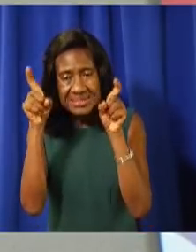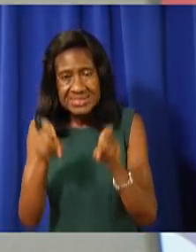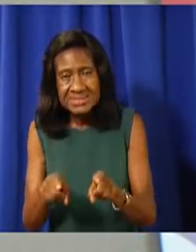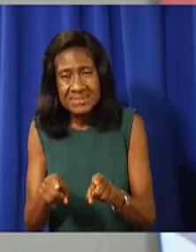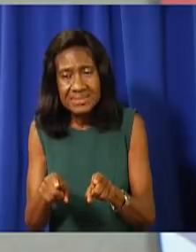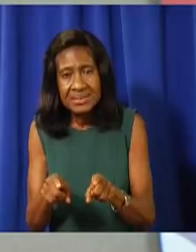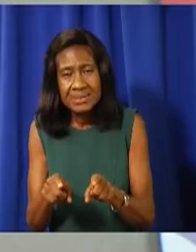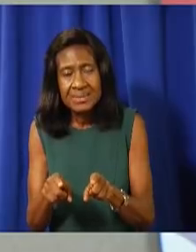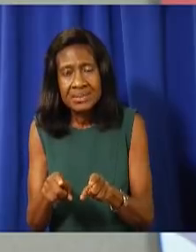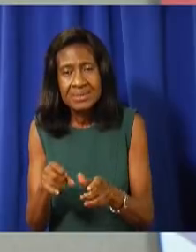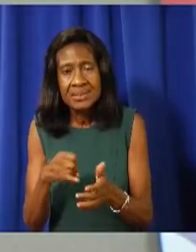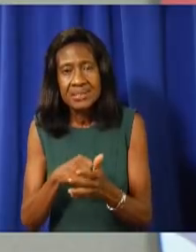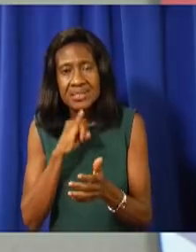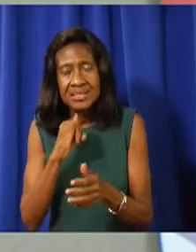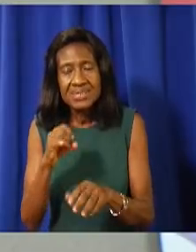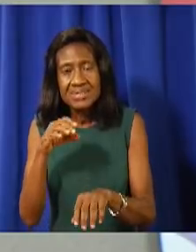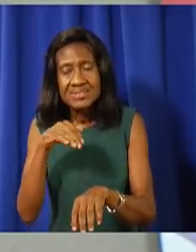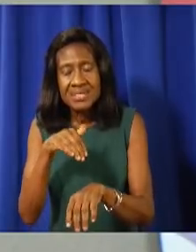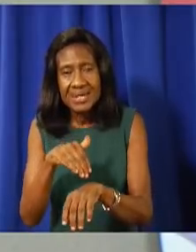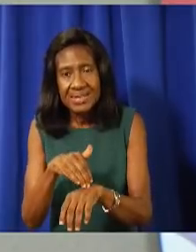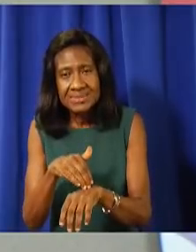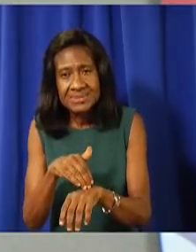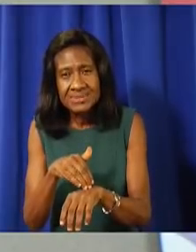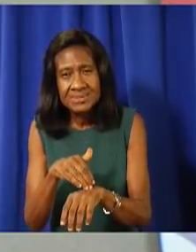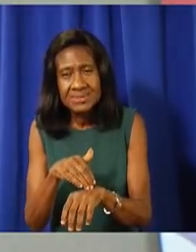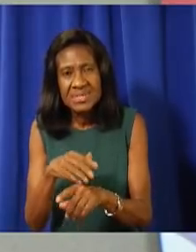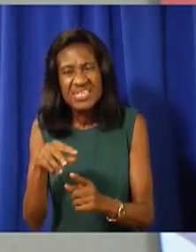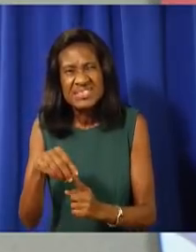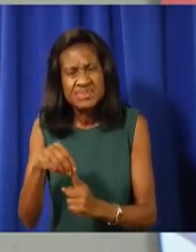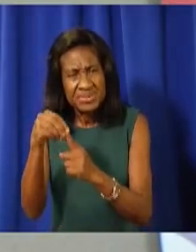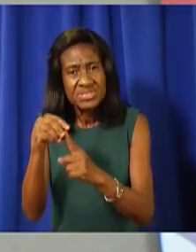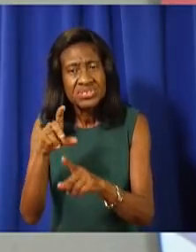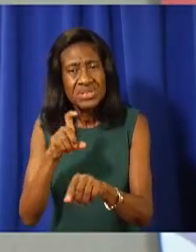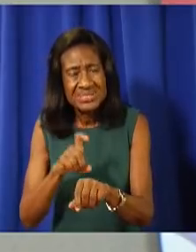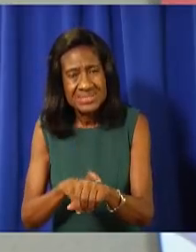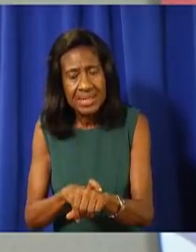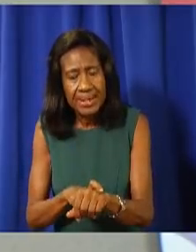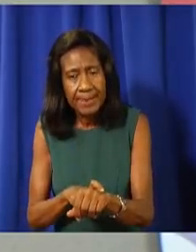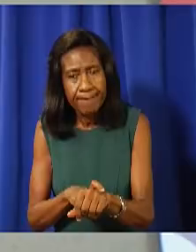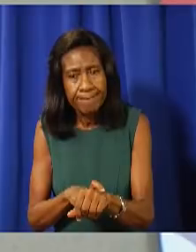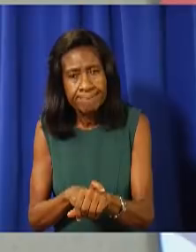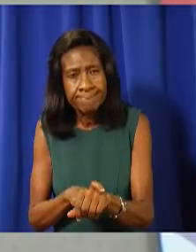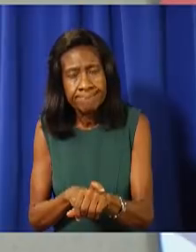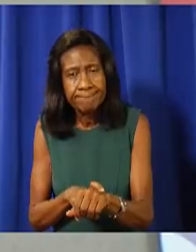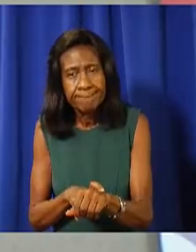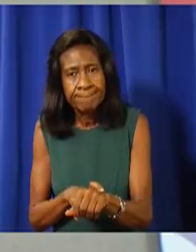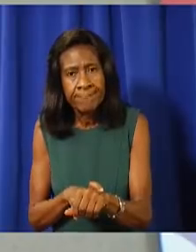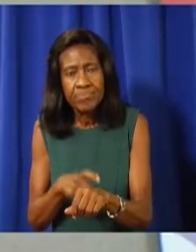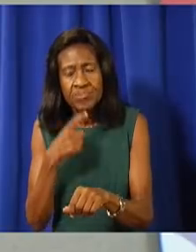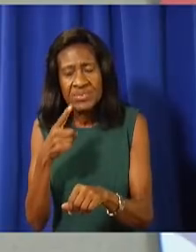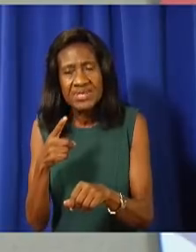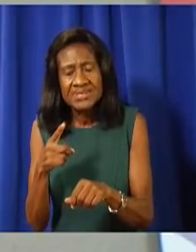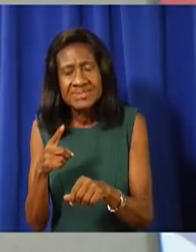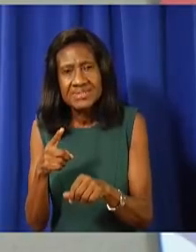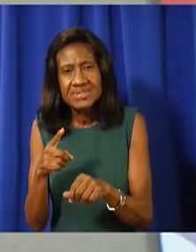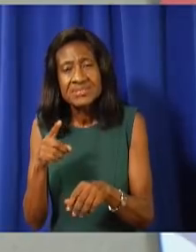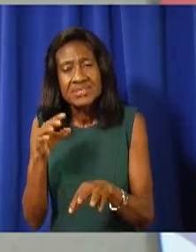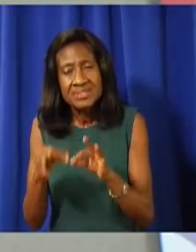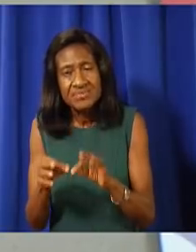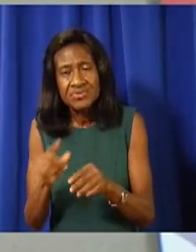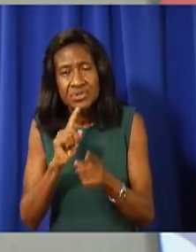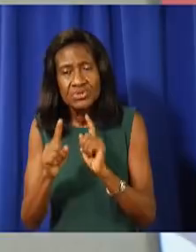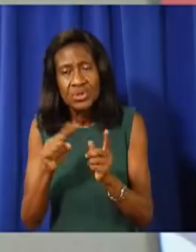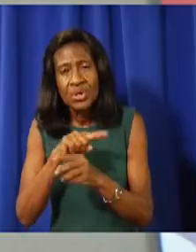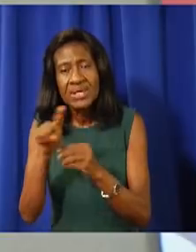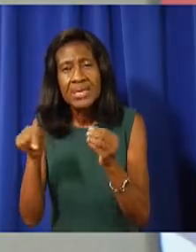If you're talking about are we doing surveillance testing in terms of the community, I think